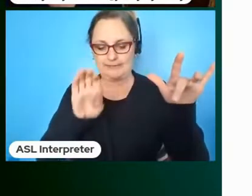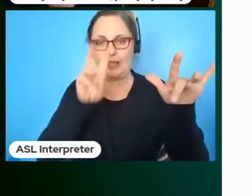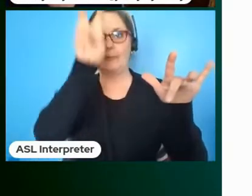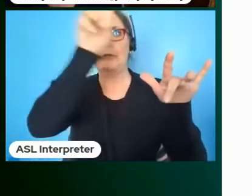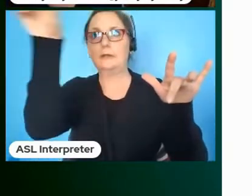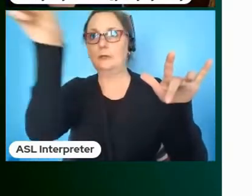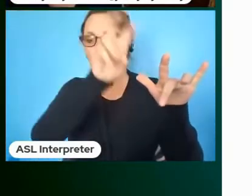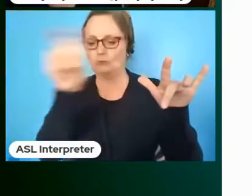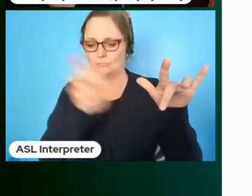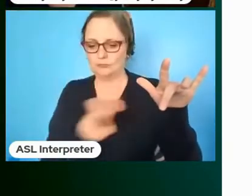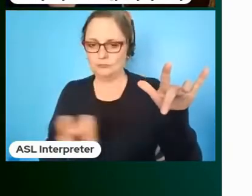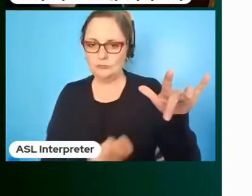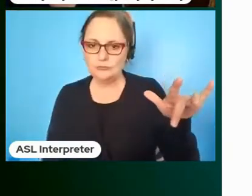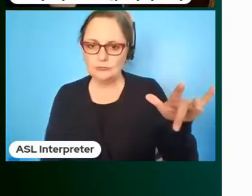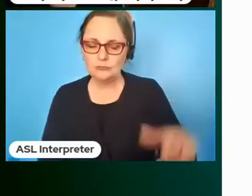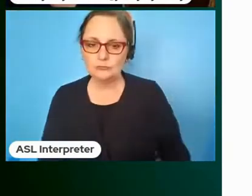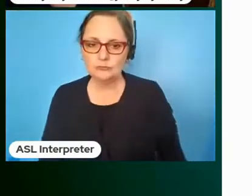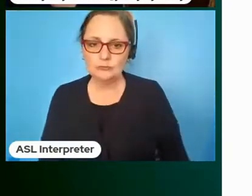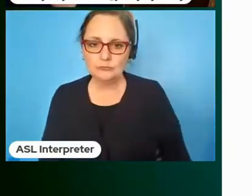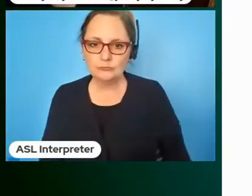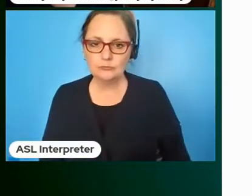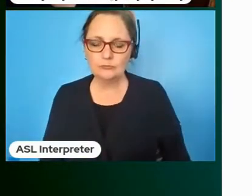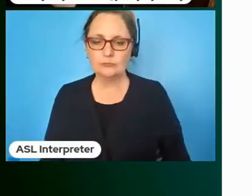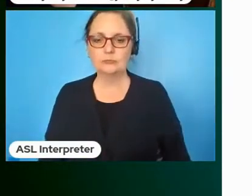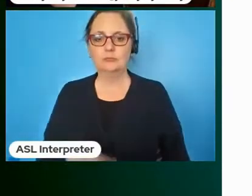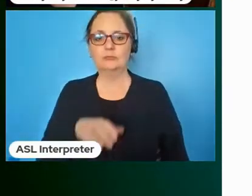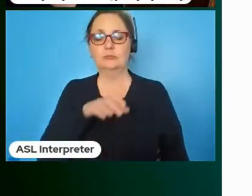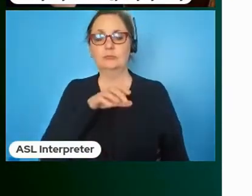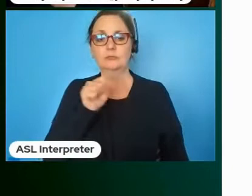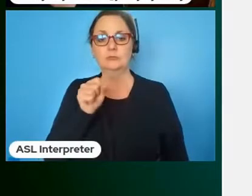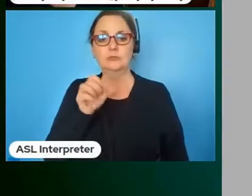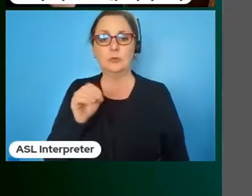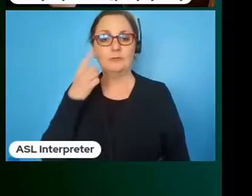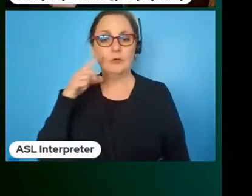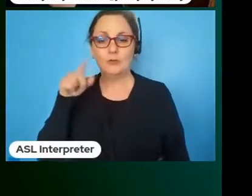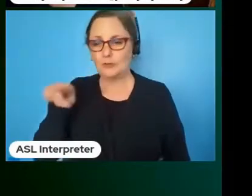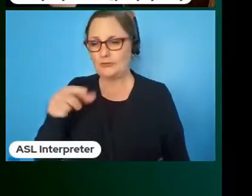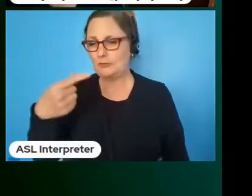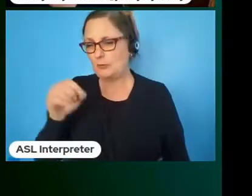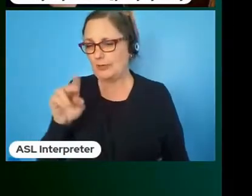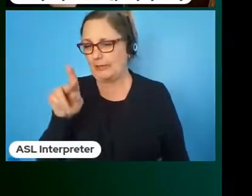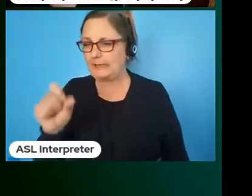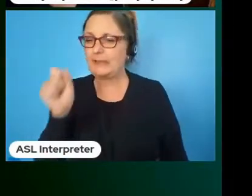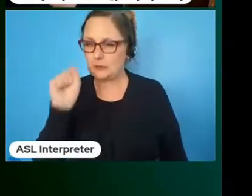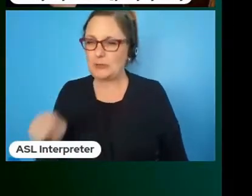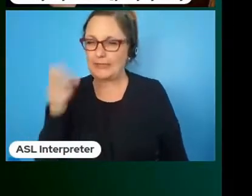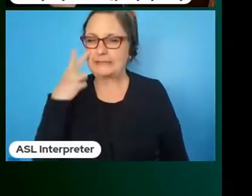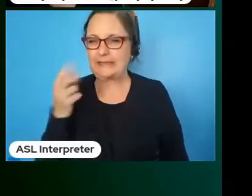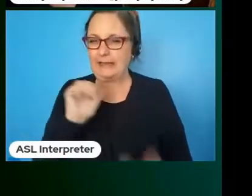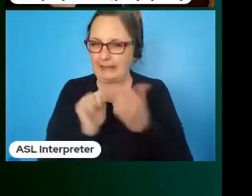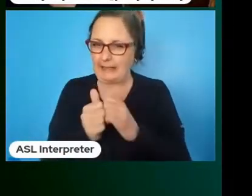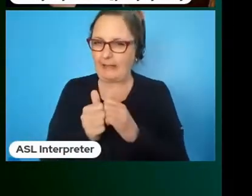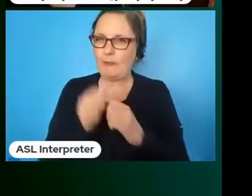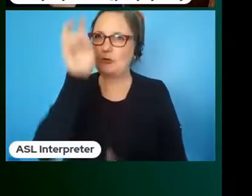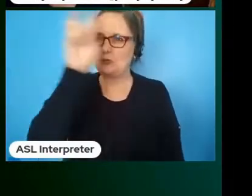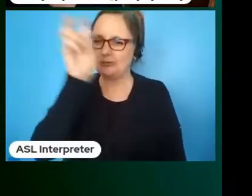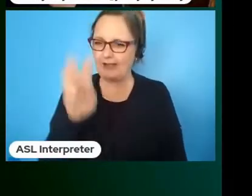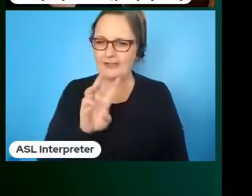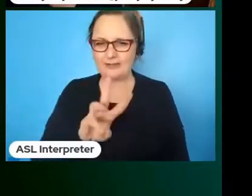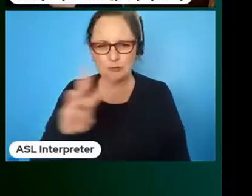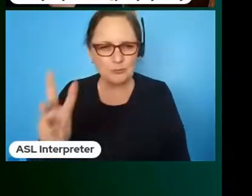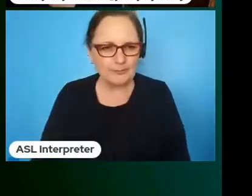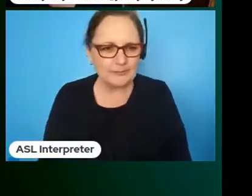and issues ultimately there's an incredible future and this is where i get really